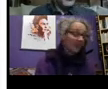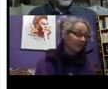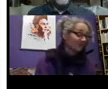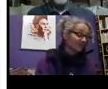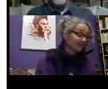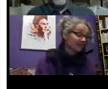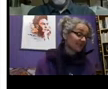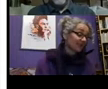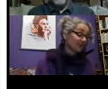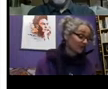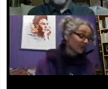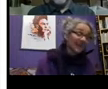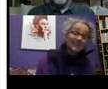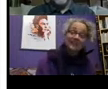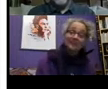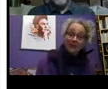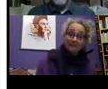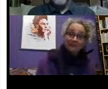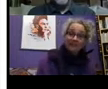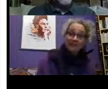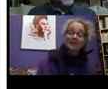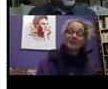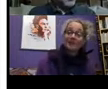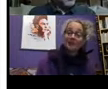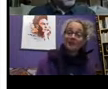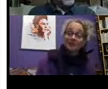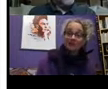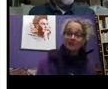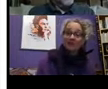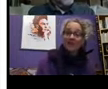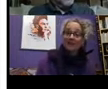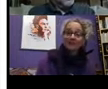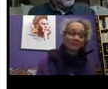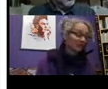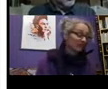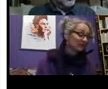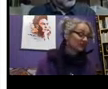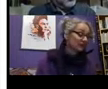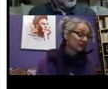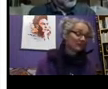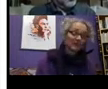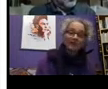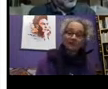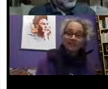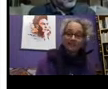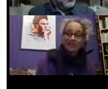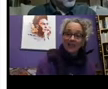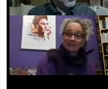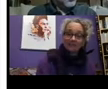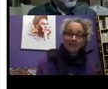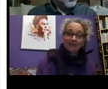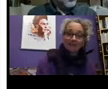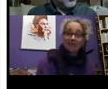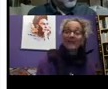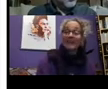of non-standard cycles. And again, the benefit system, the bedroom tax, which puts a penalty on people's benefits if they